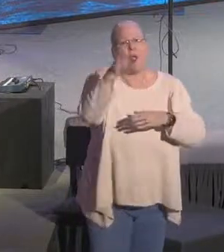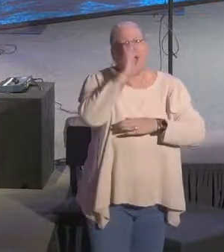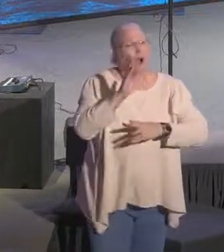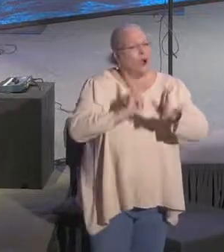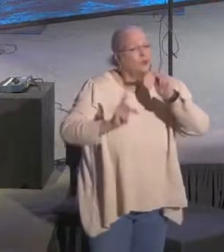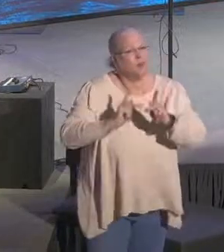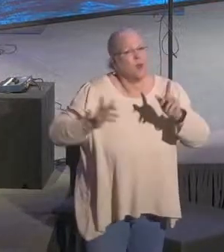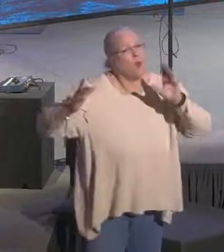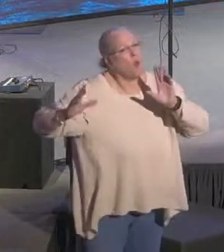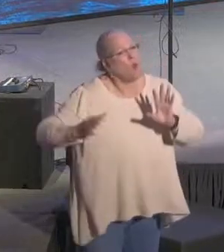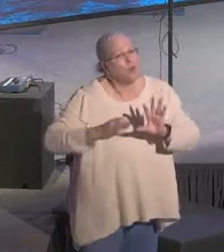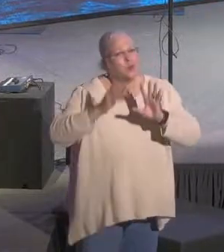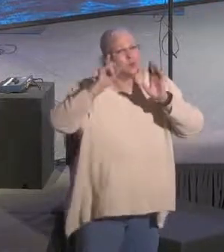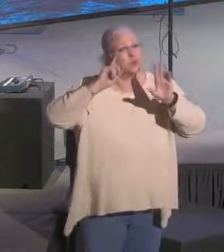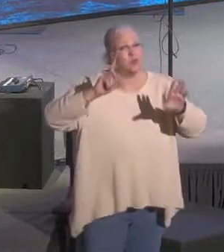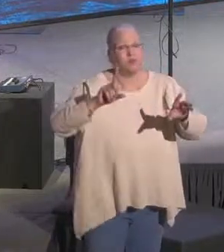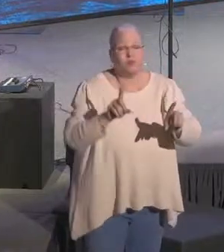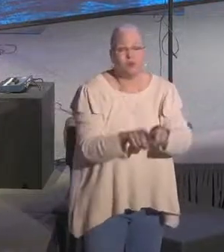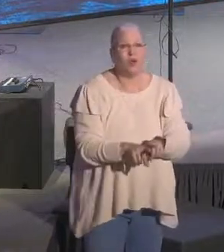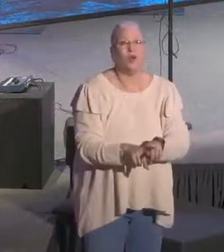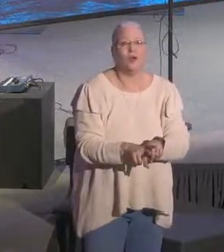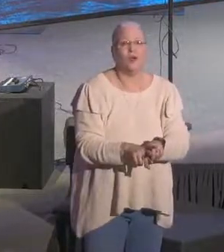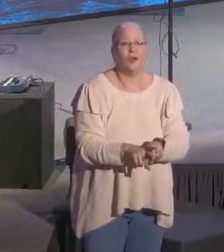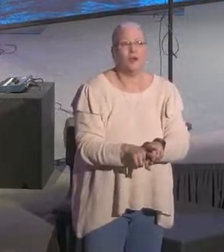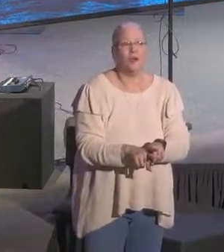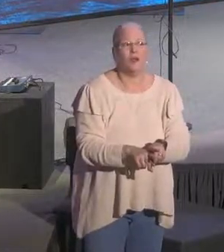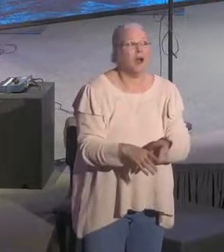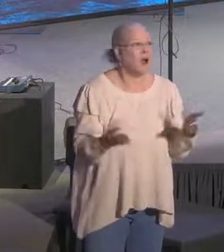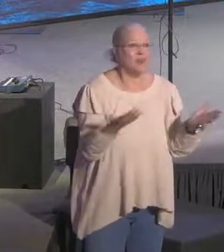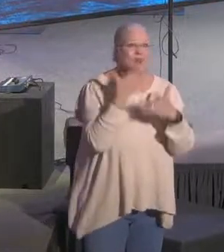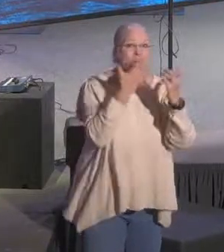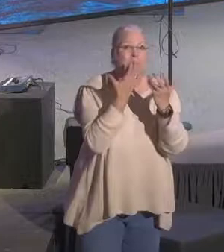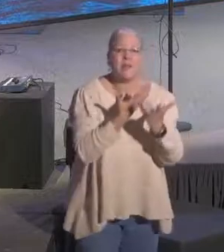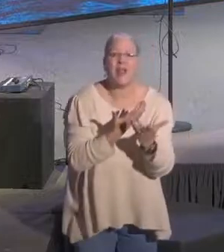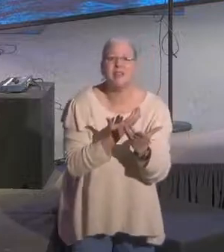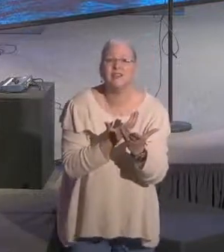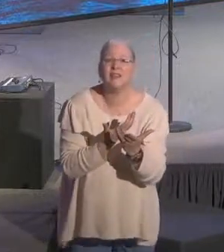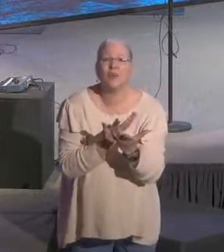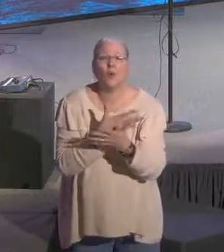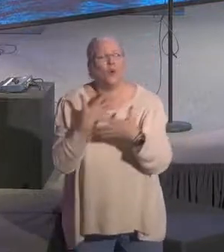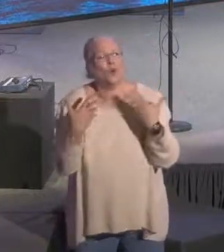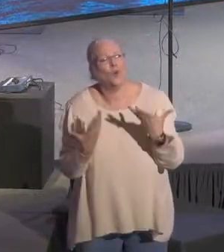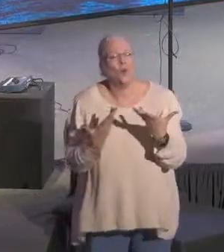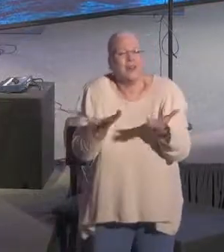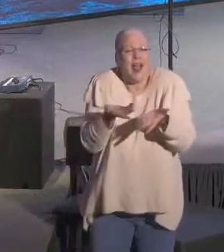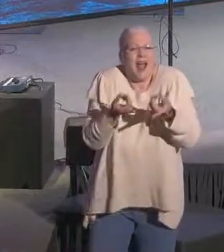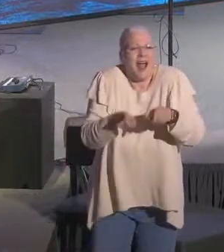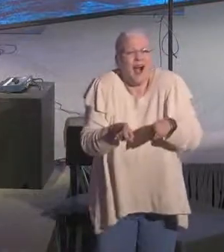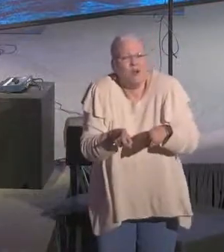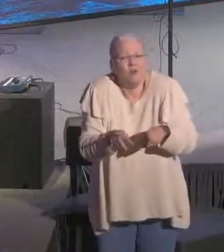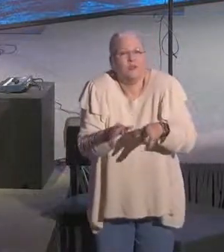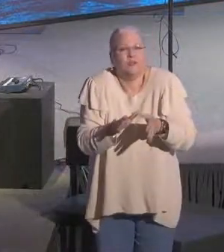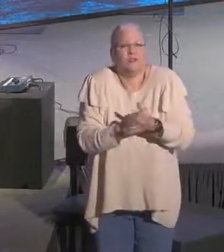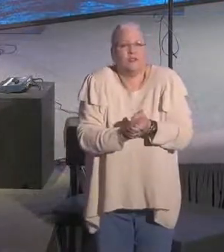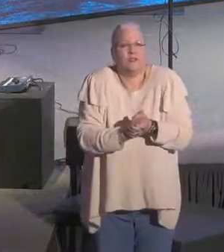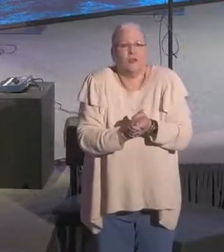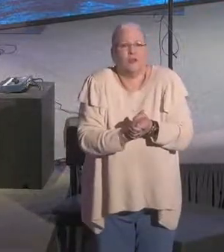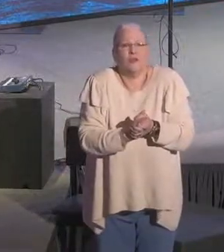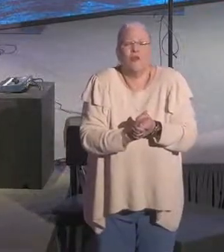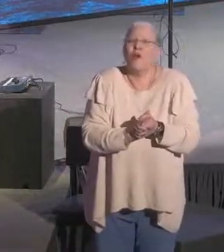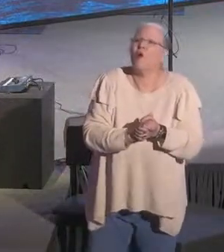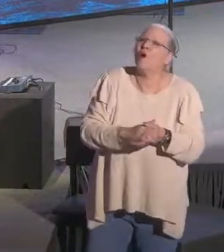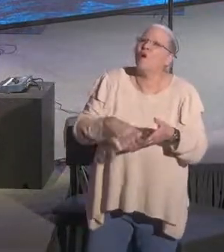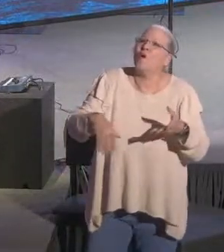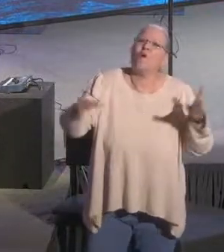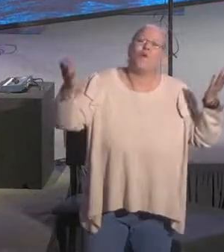agree, as the Bible says to. There's something amazing, supernatural that takes place when the saints of